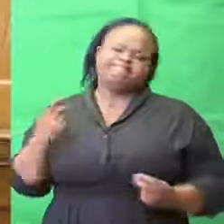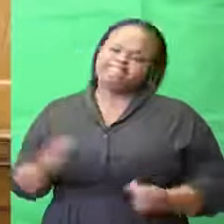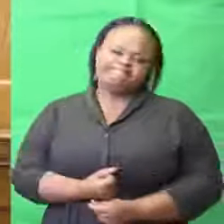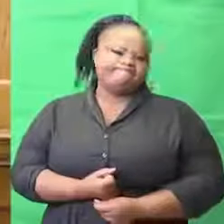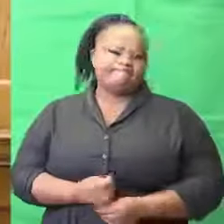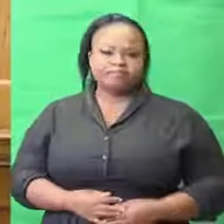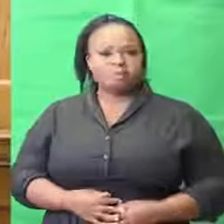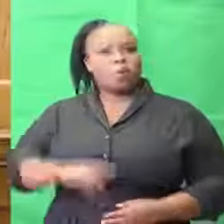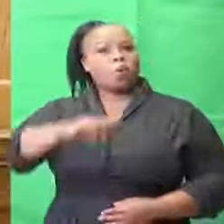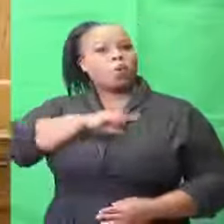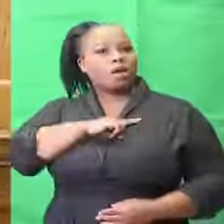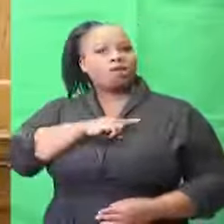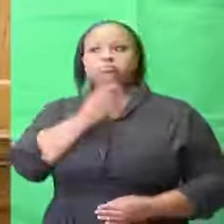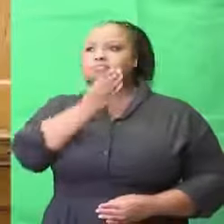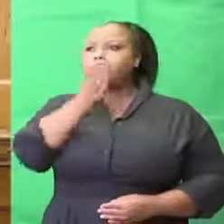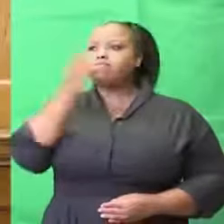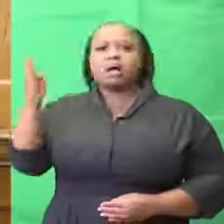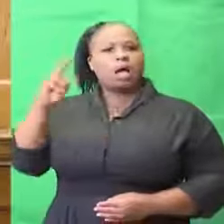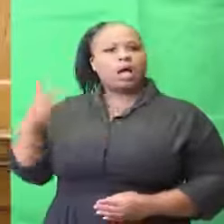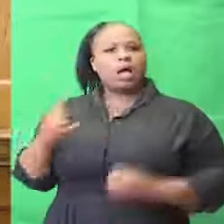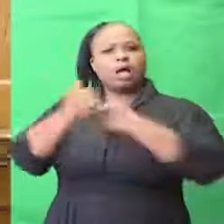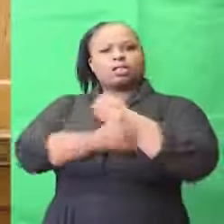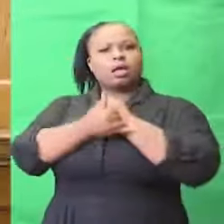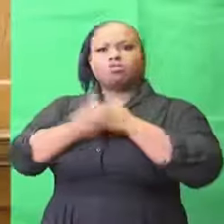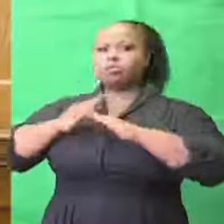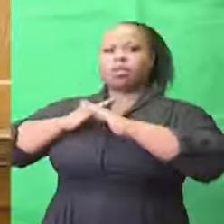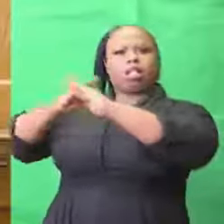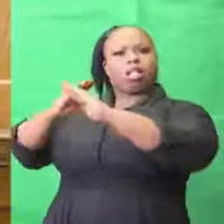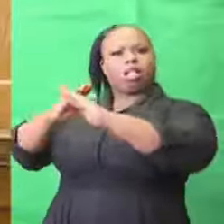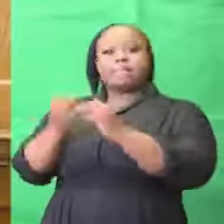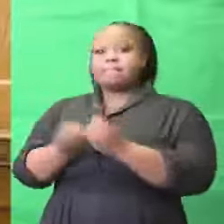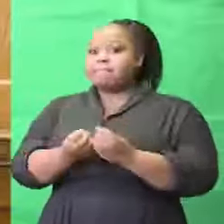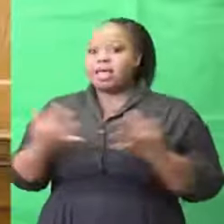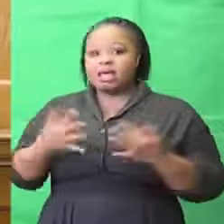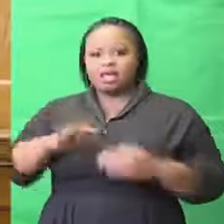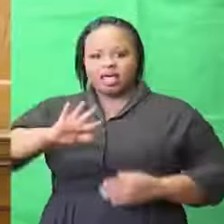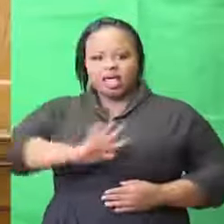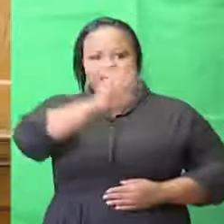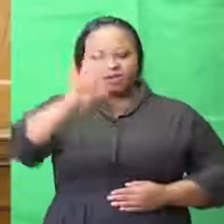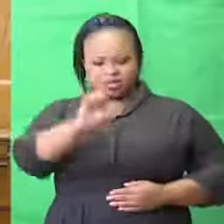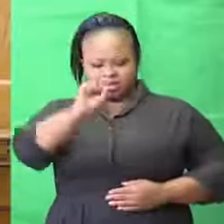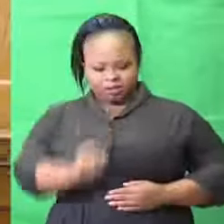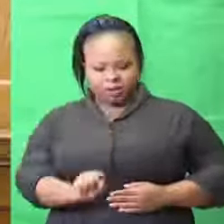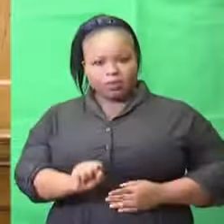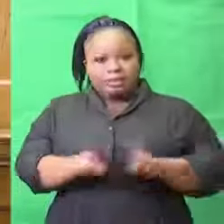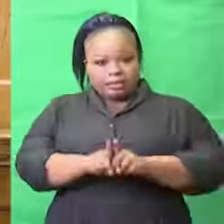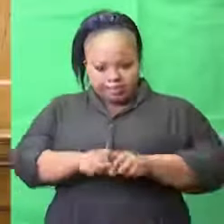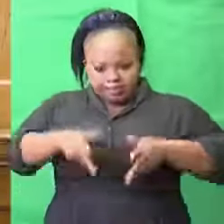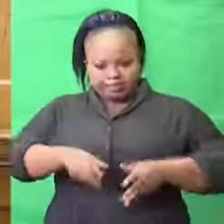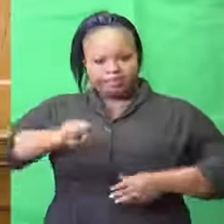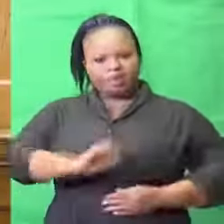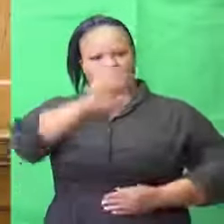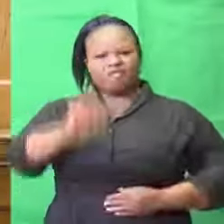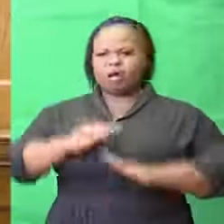the decision of several countries to prohibit travel from a number of southern African countries, including our own,